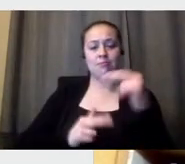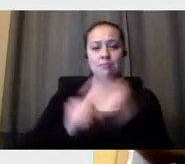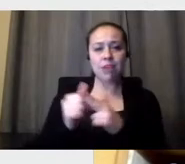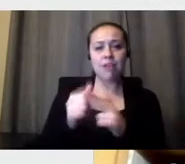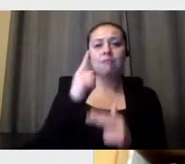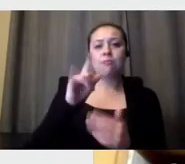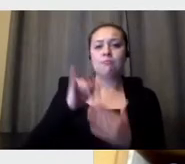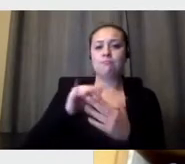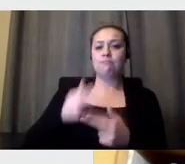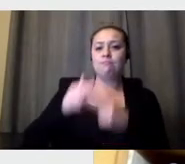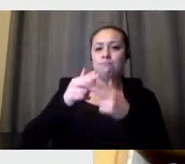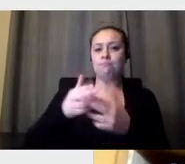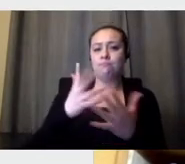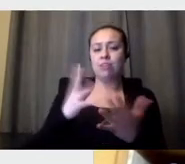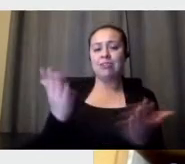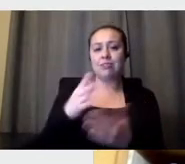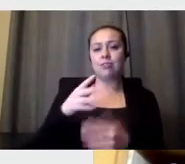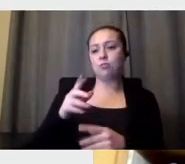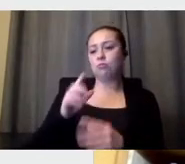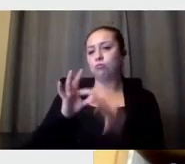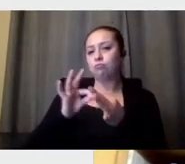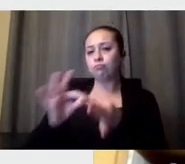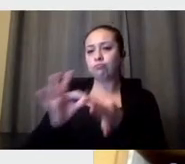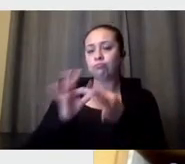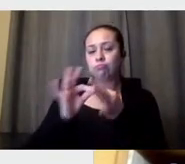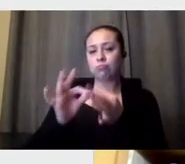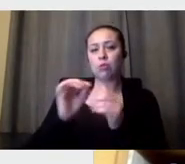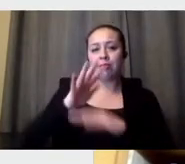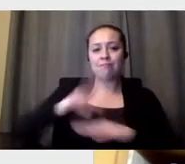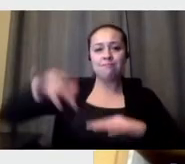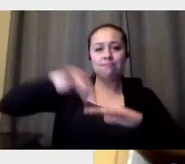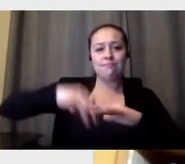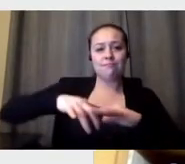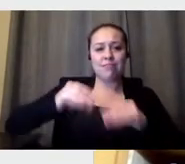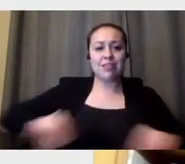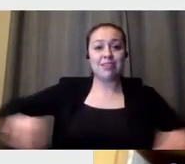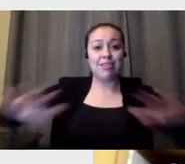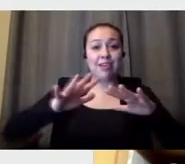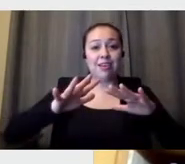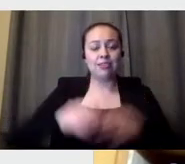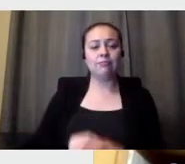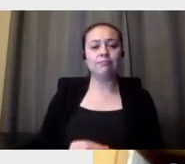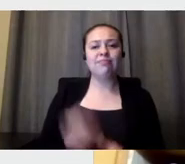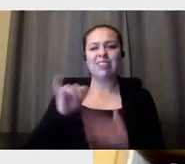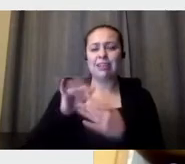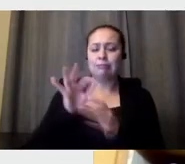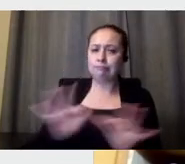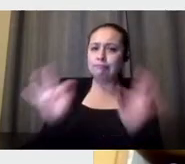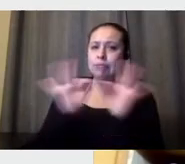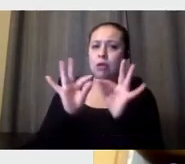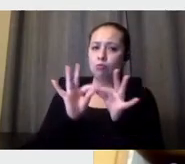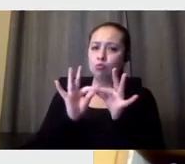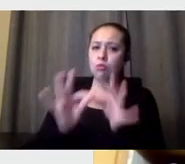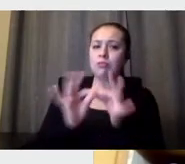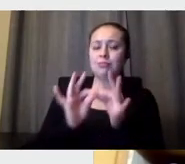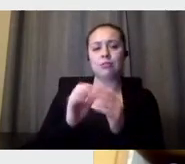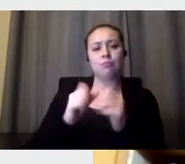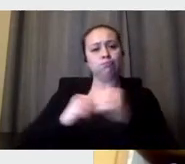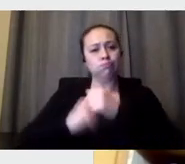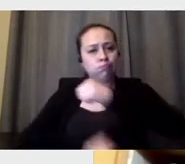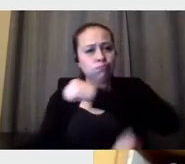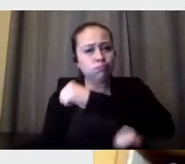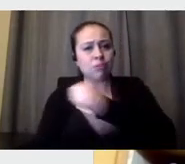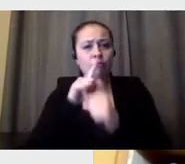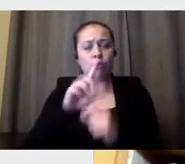unique relationship that the indigenous stewards have with this land. That relationship is the core of their traditions, cultures,